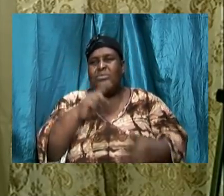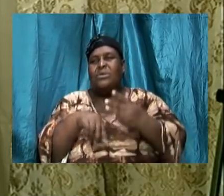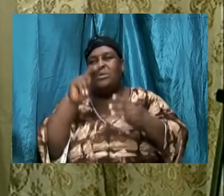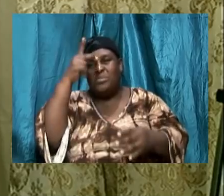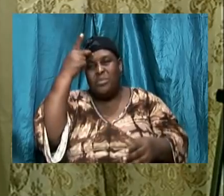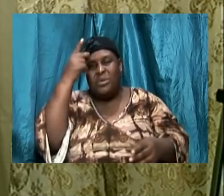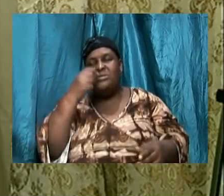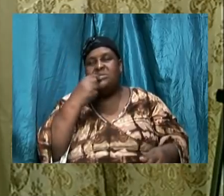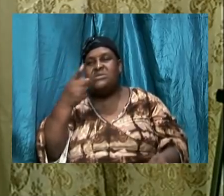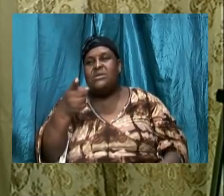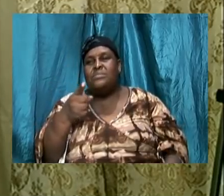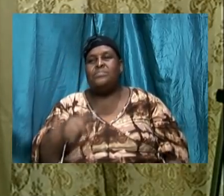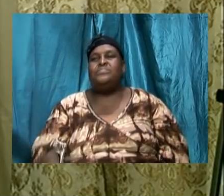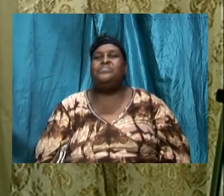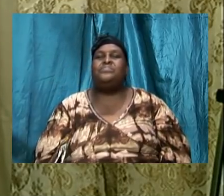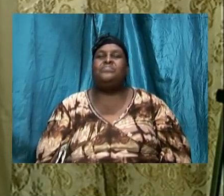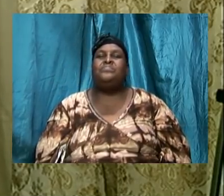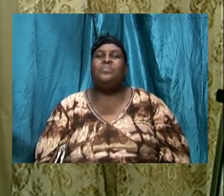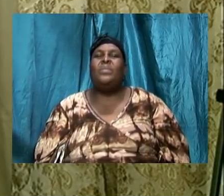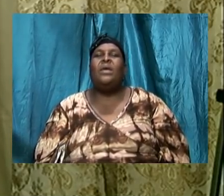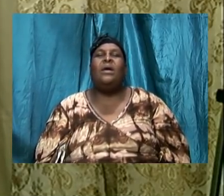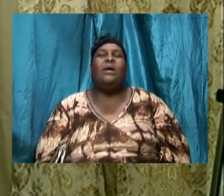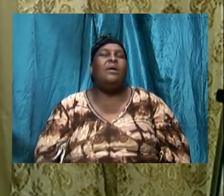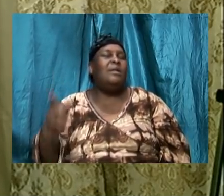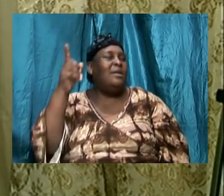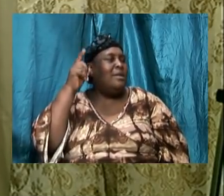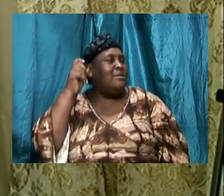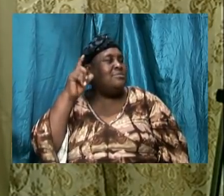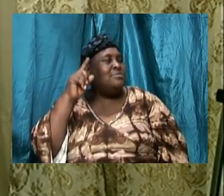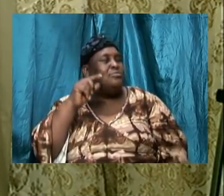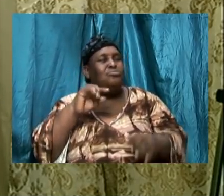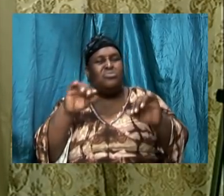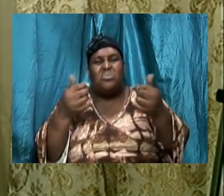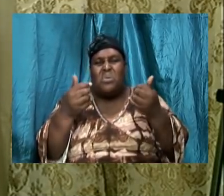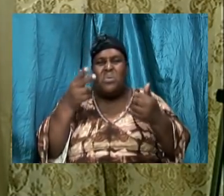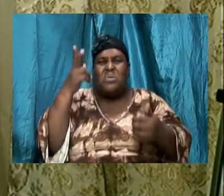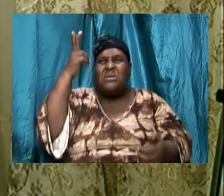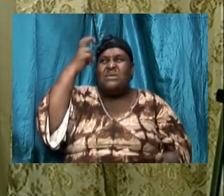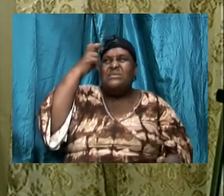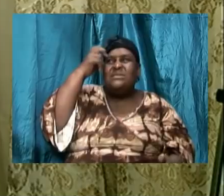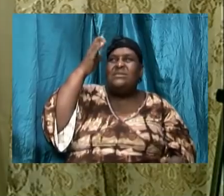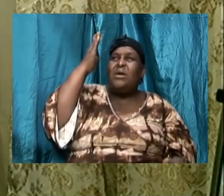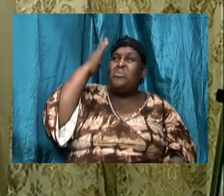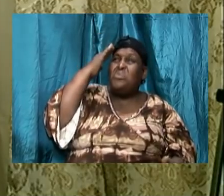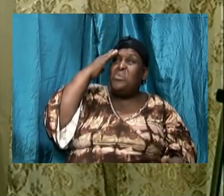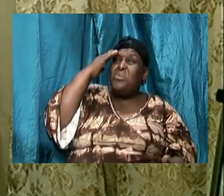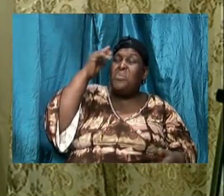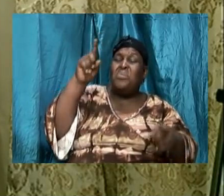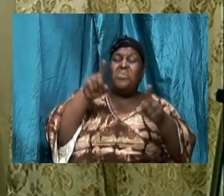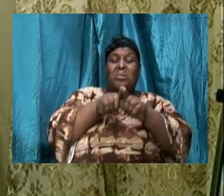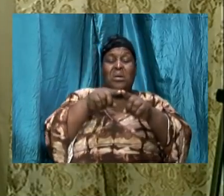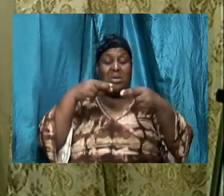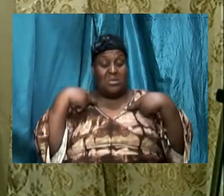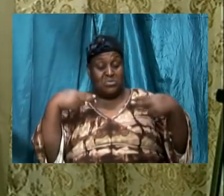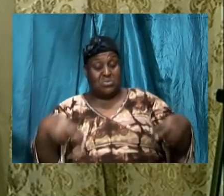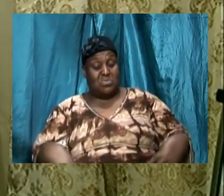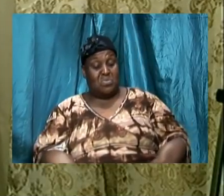listen to how Satan, knowing that this is how we are as human beings, knowing that this is our construct,